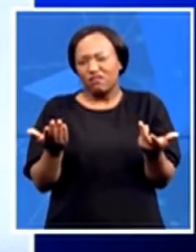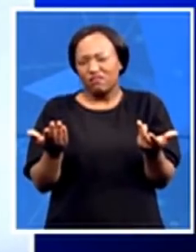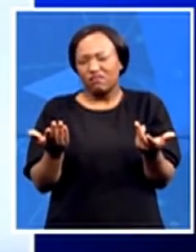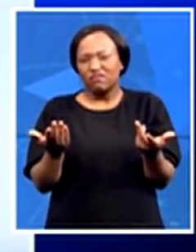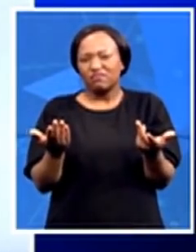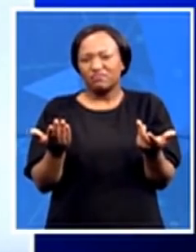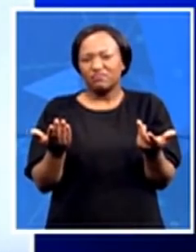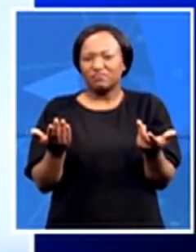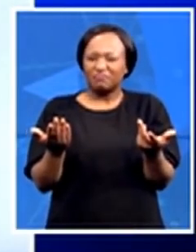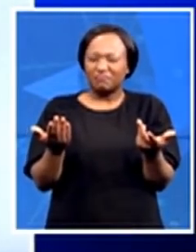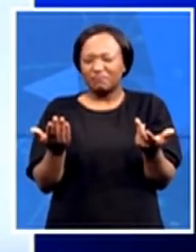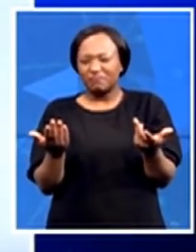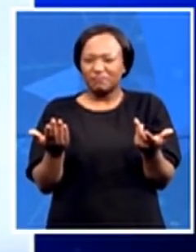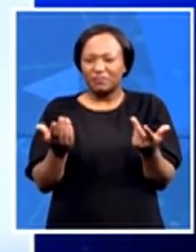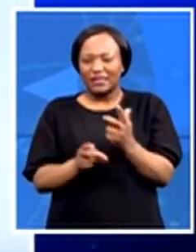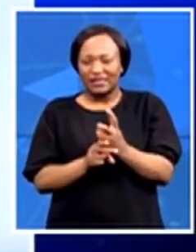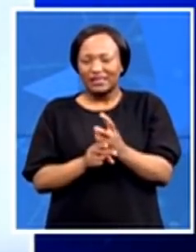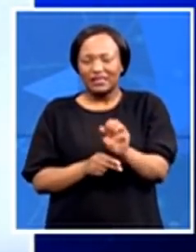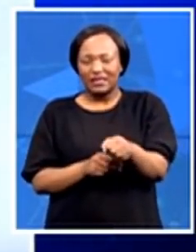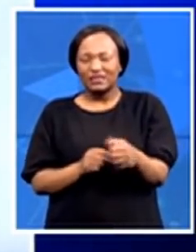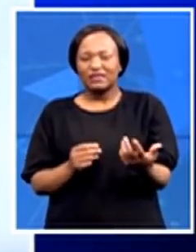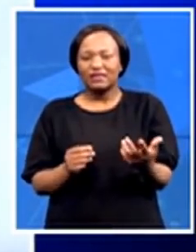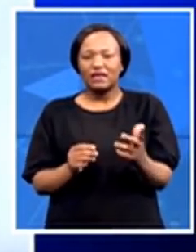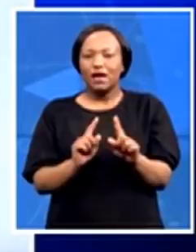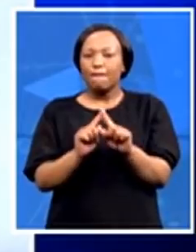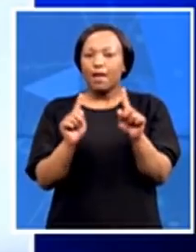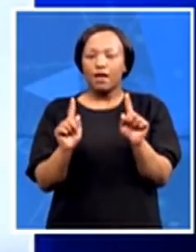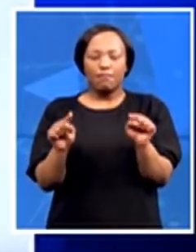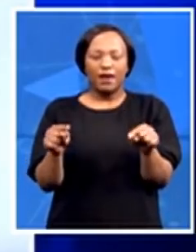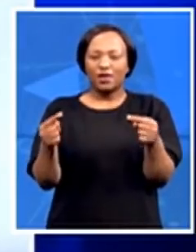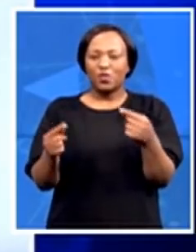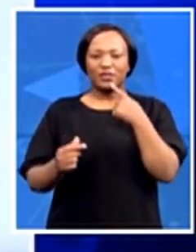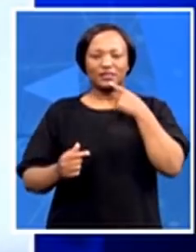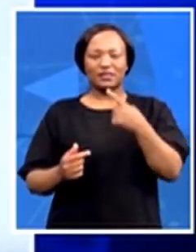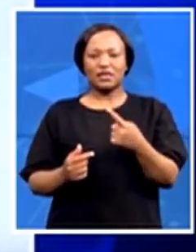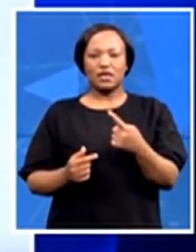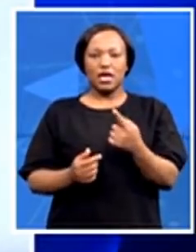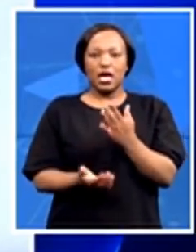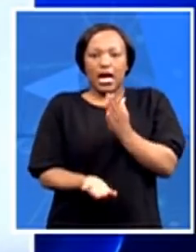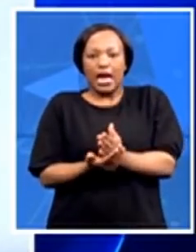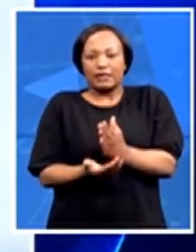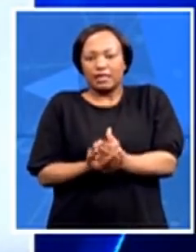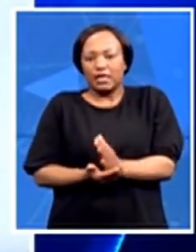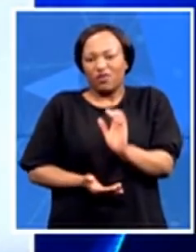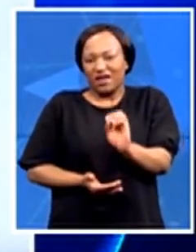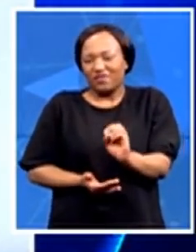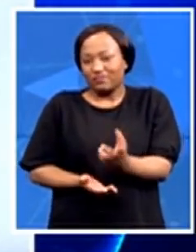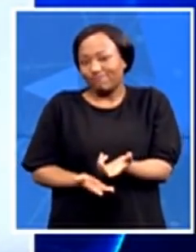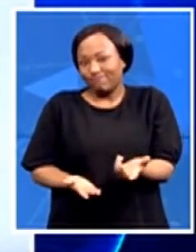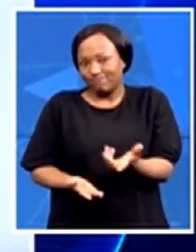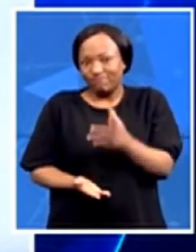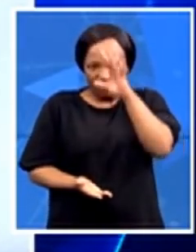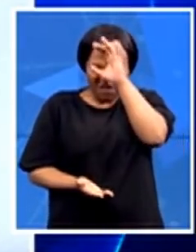say, well, I can't say that success is guaranteed. I do have faith, though, in the people that have been picked from